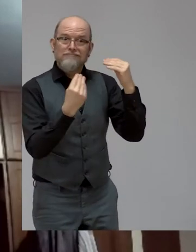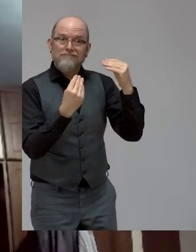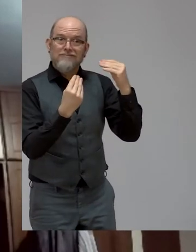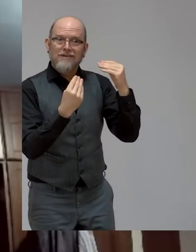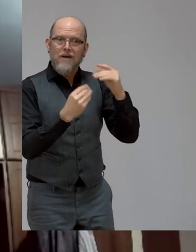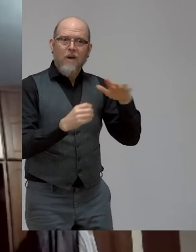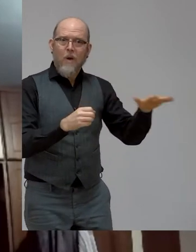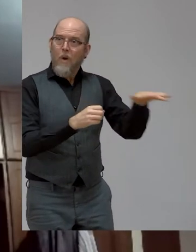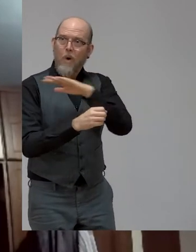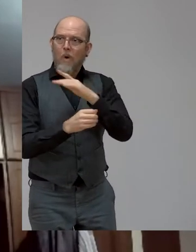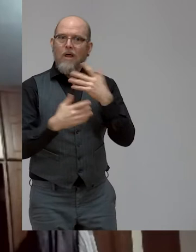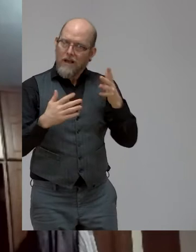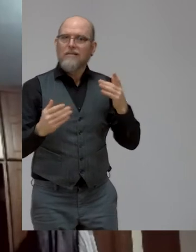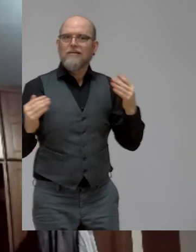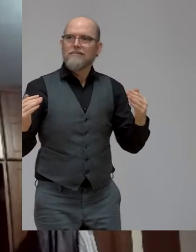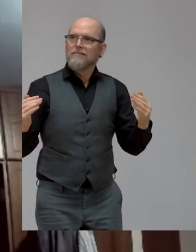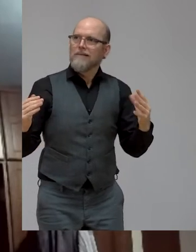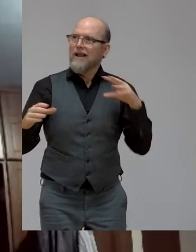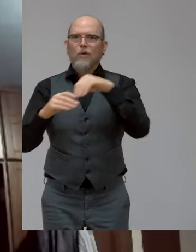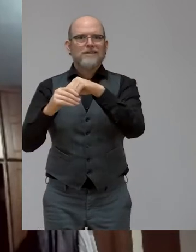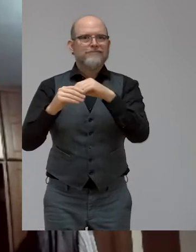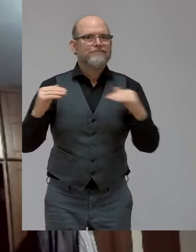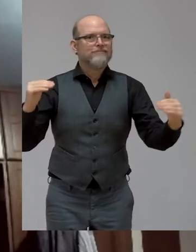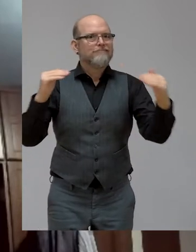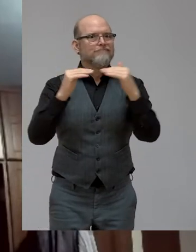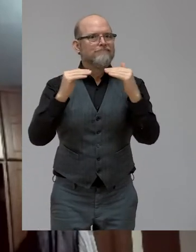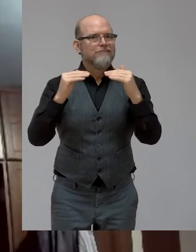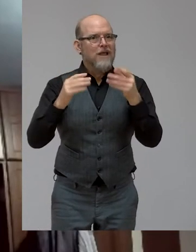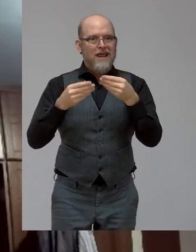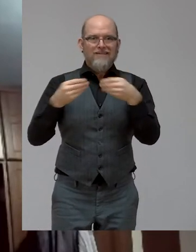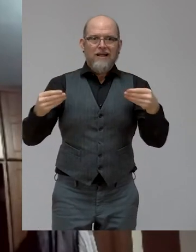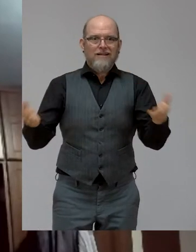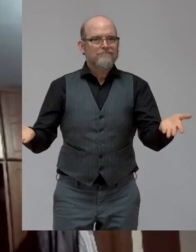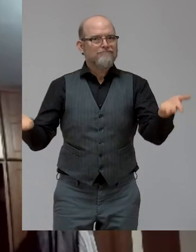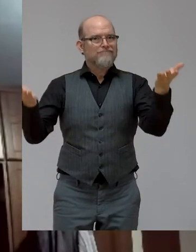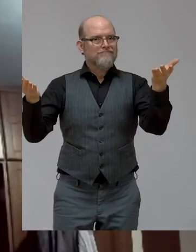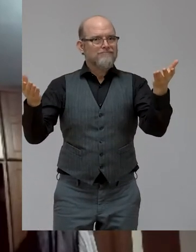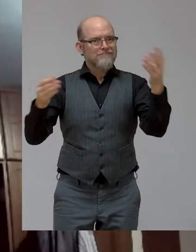quality and inclusion to lead us into a real accessible and inclusive.